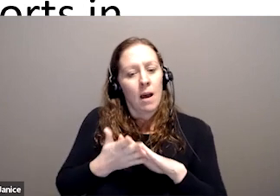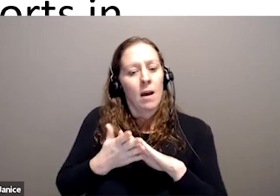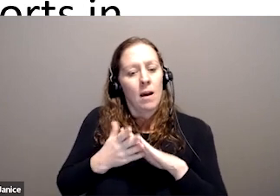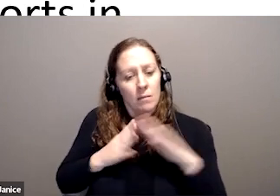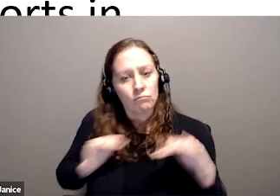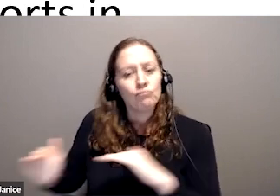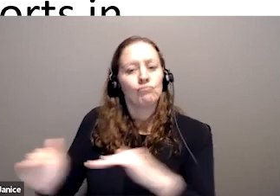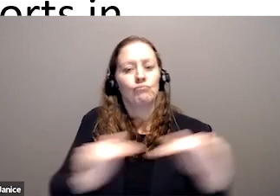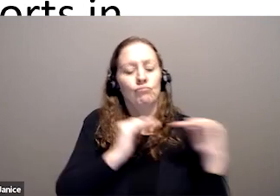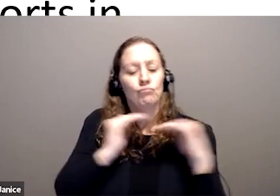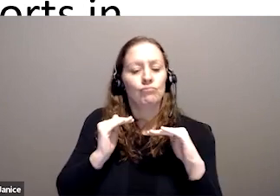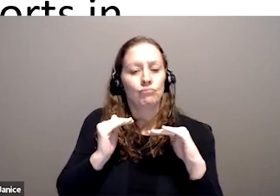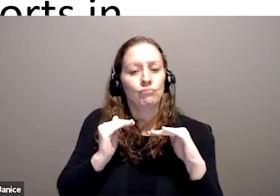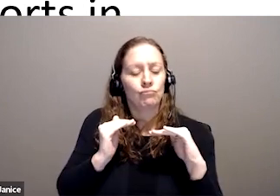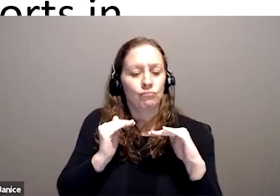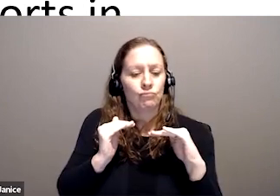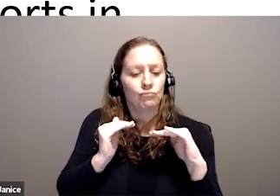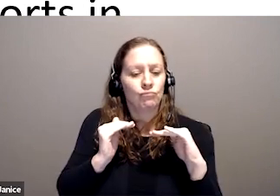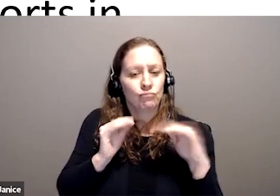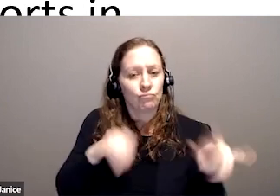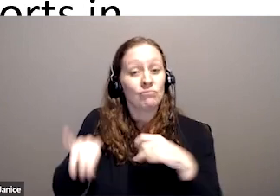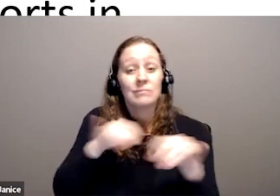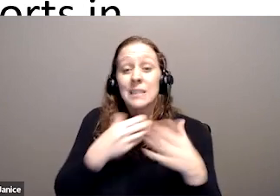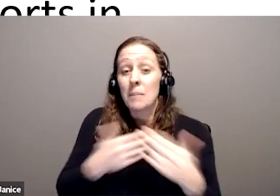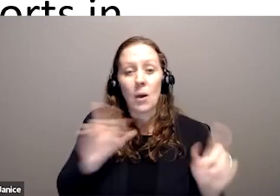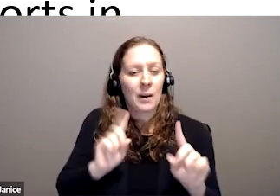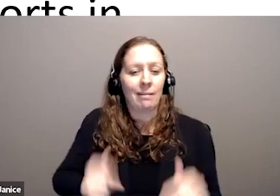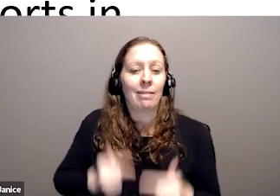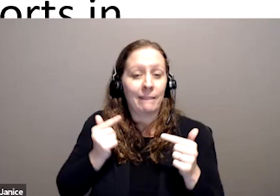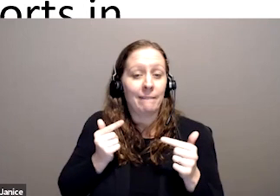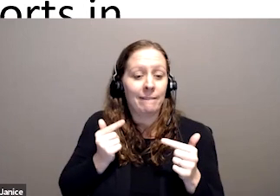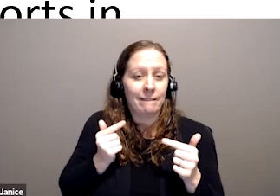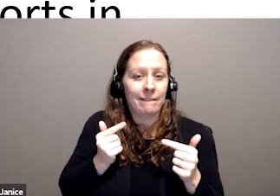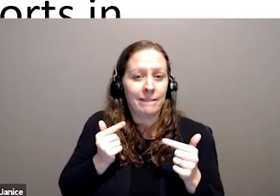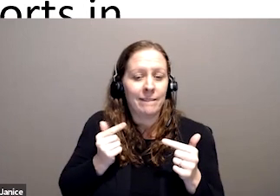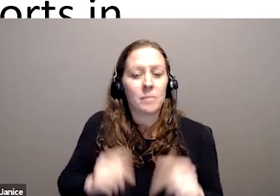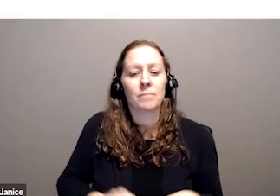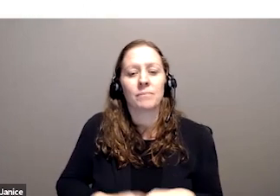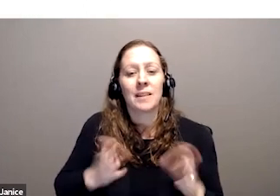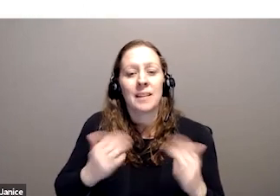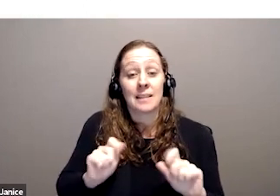ahead in common, no matter where you live in the country. Next.